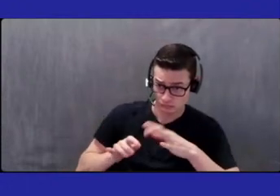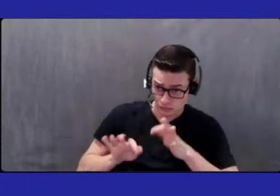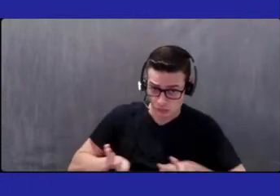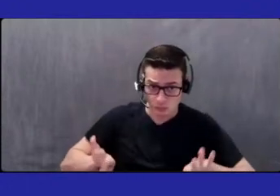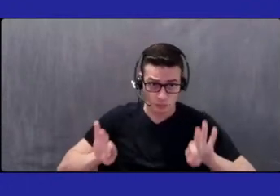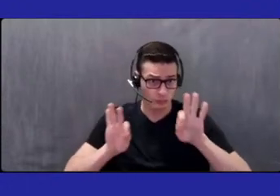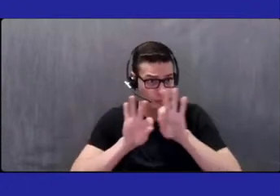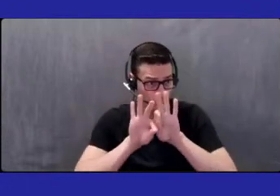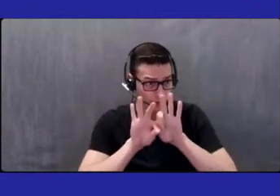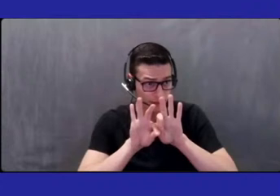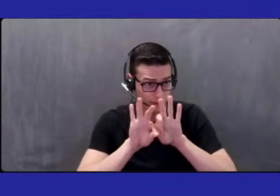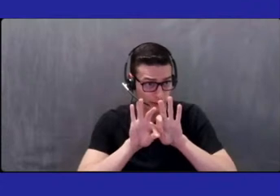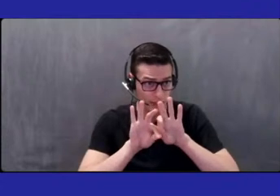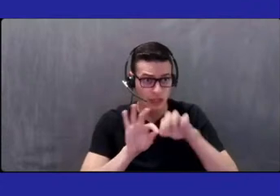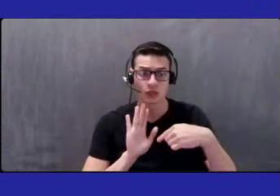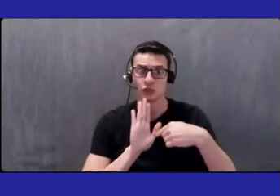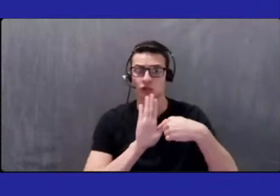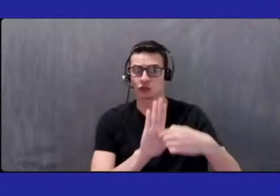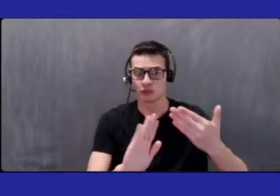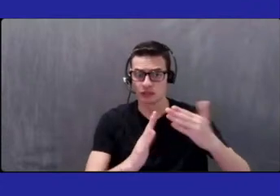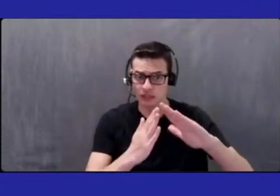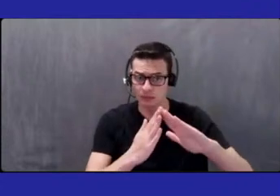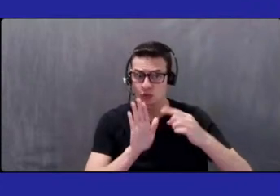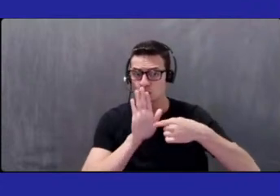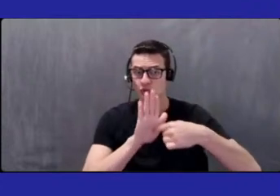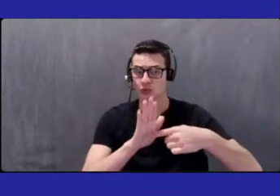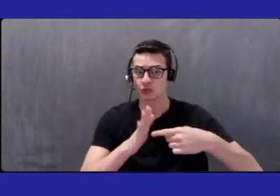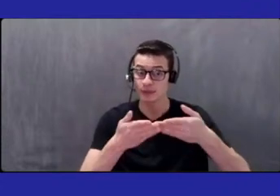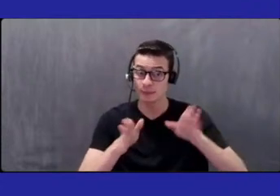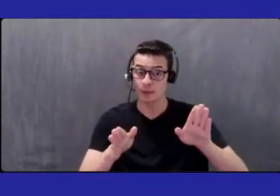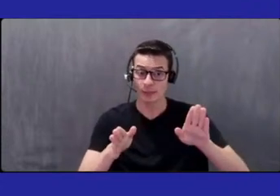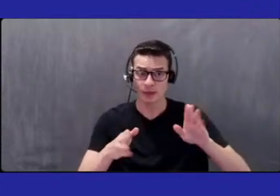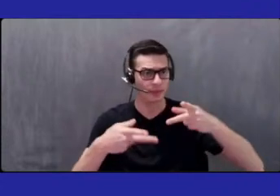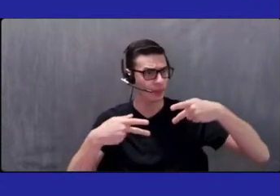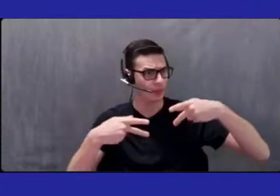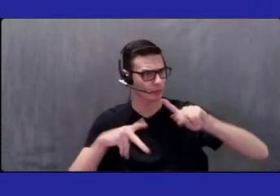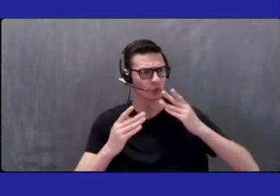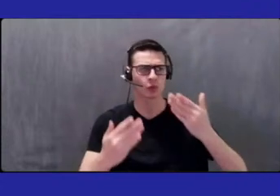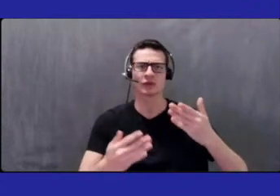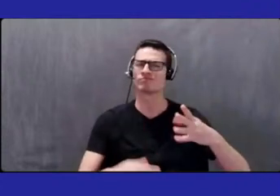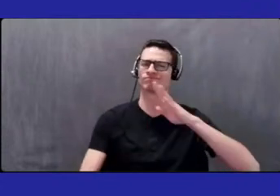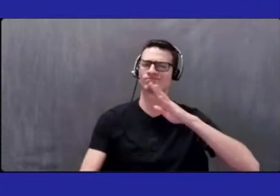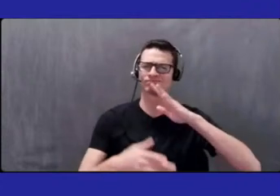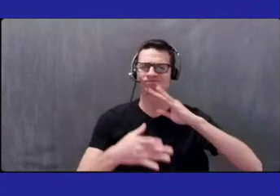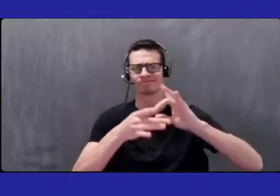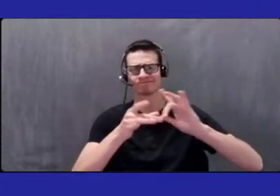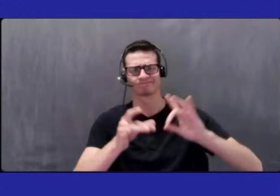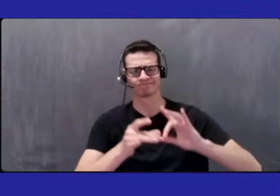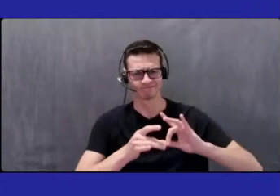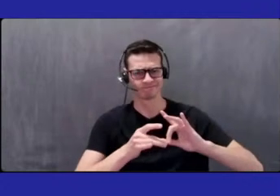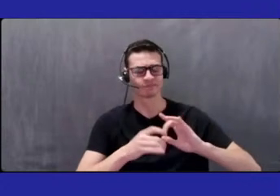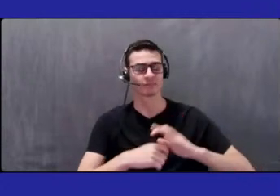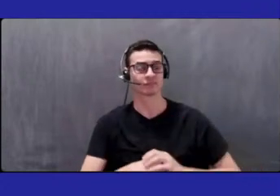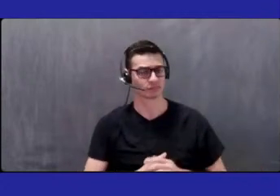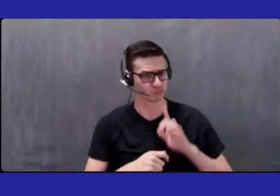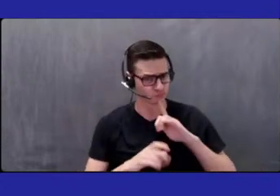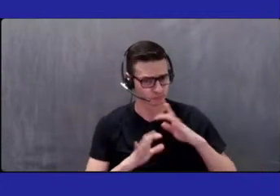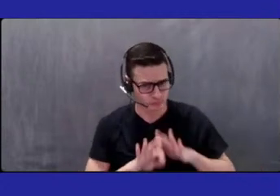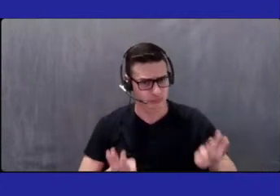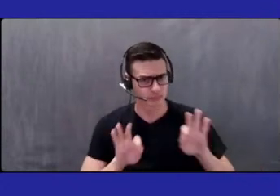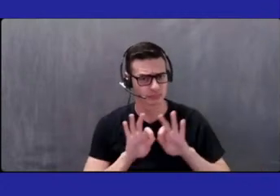opportunity to speak out, speak up and speak out. So that's very important.